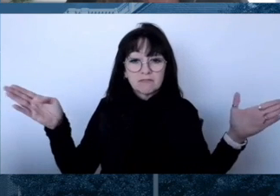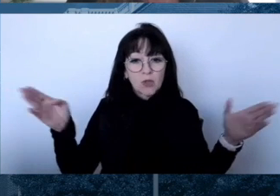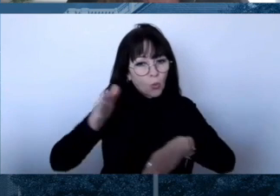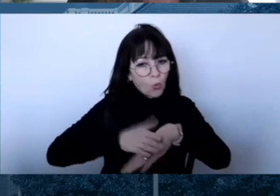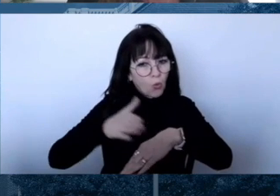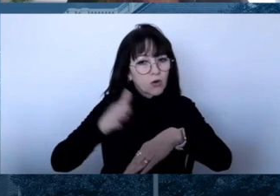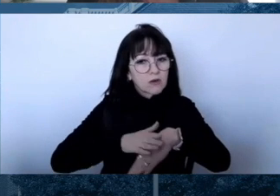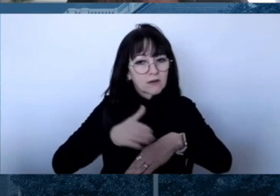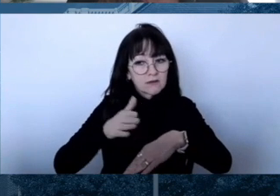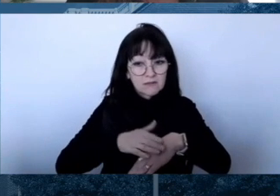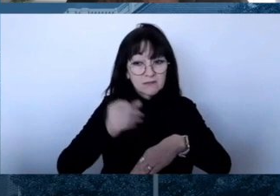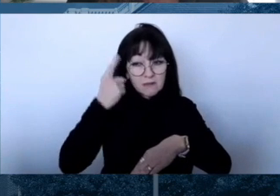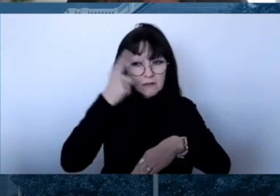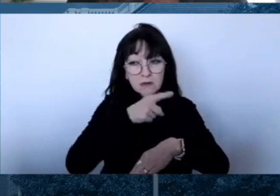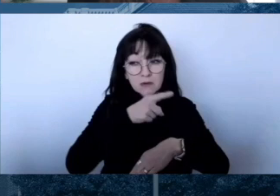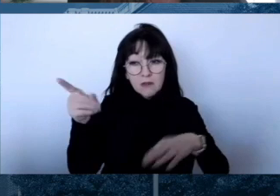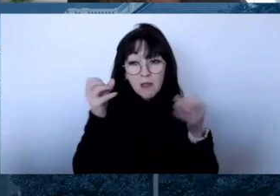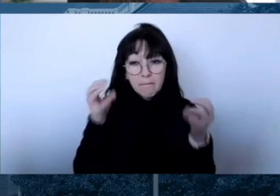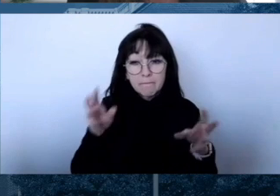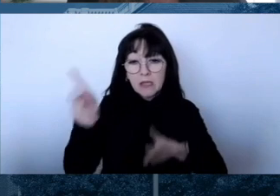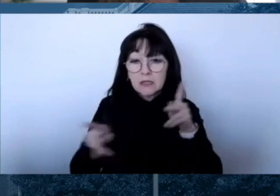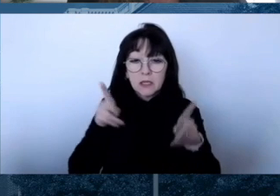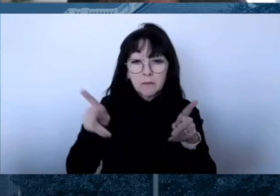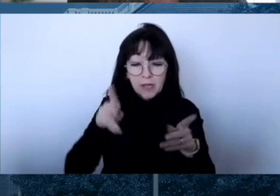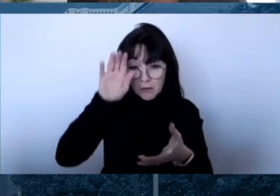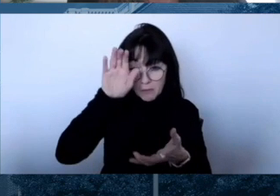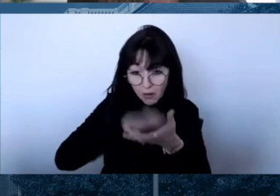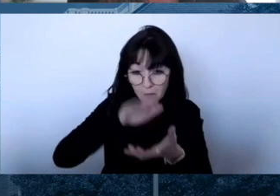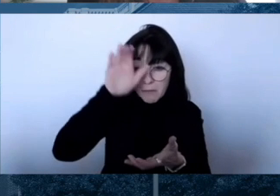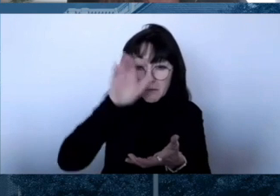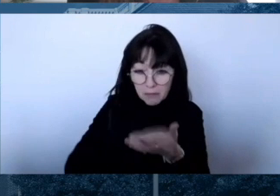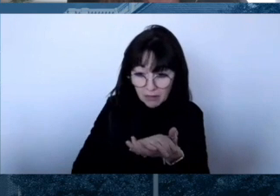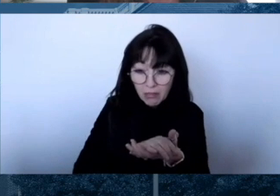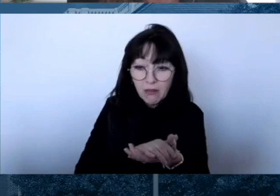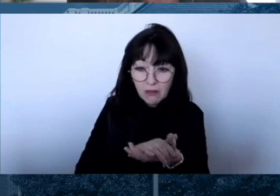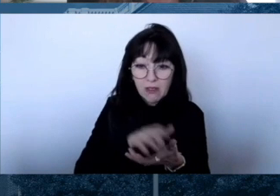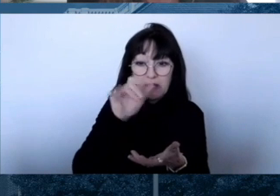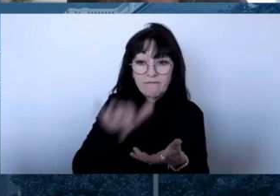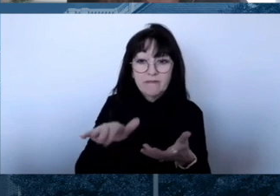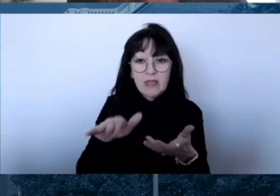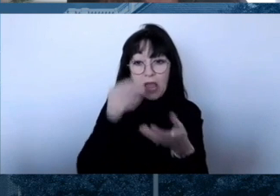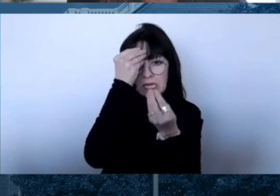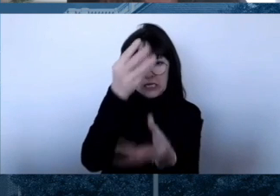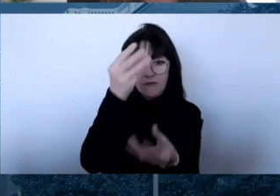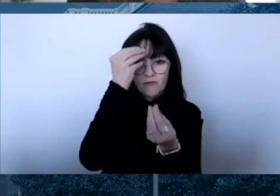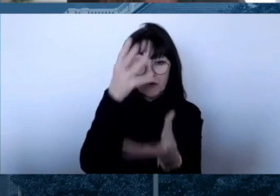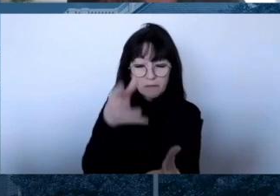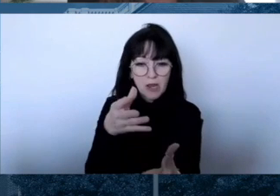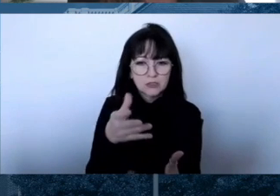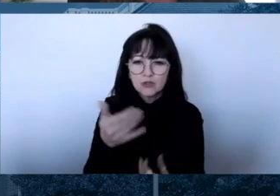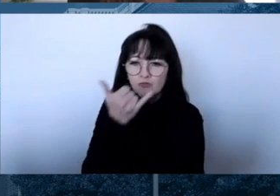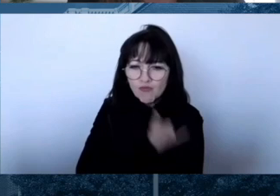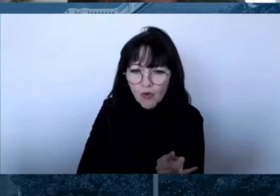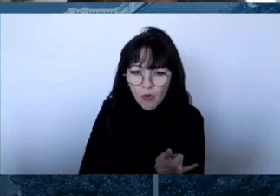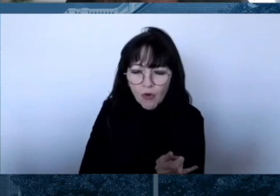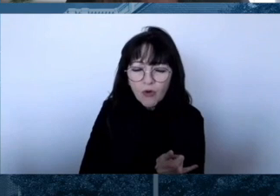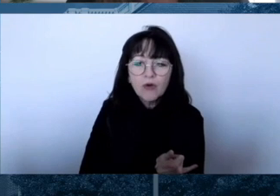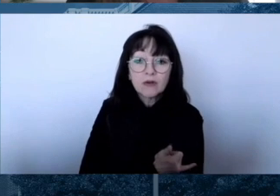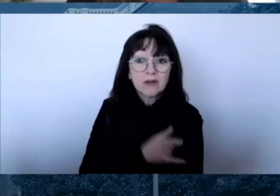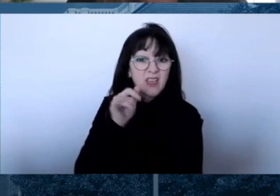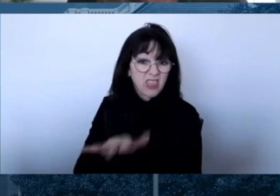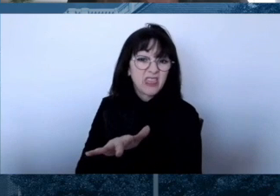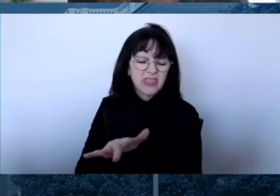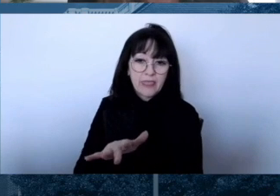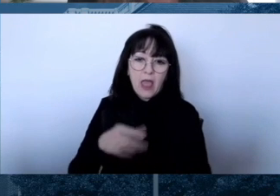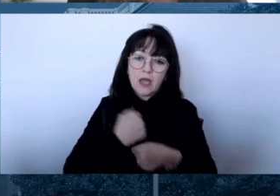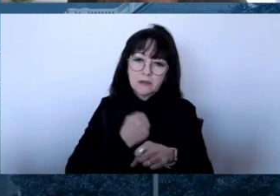misinformation, including disinformation, has threatened the U.S. response to COVID-19 and